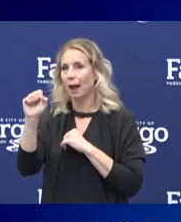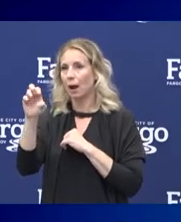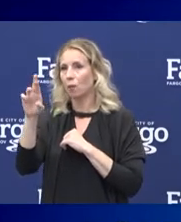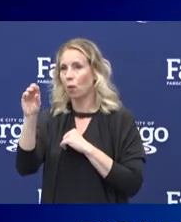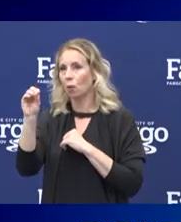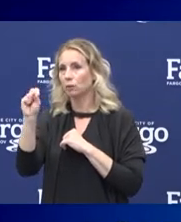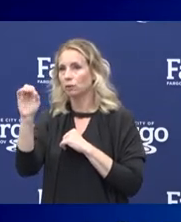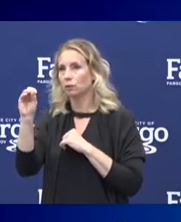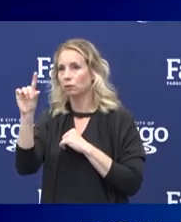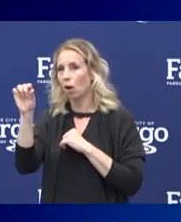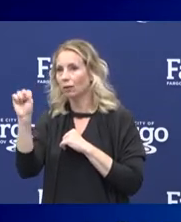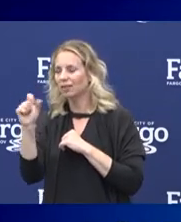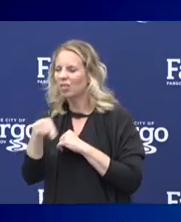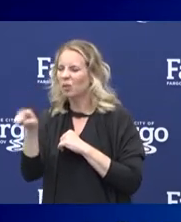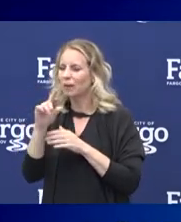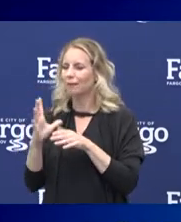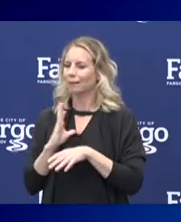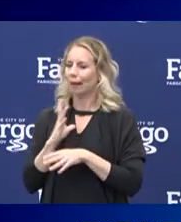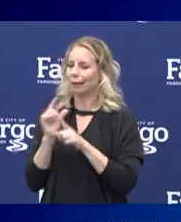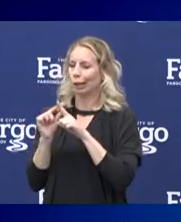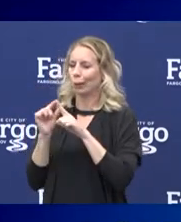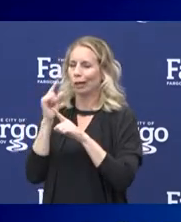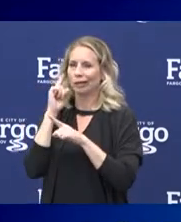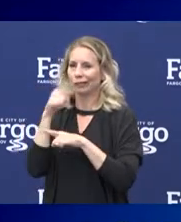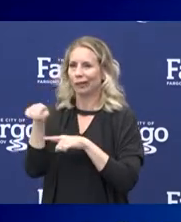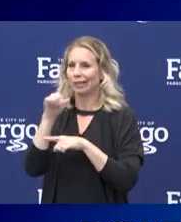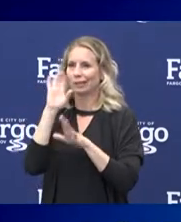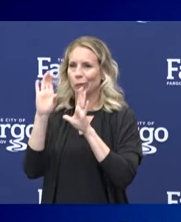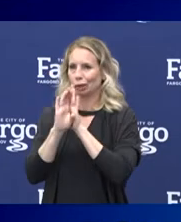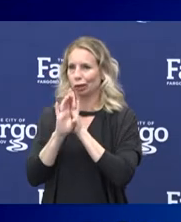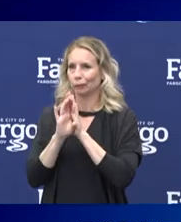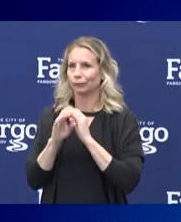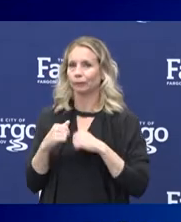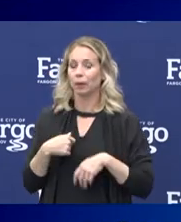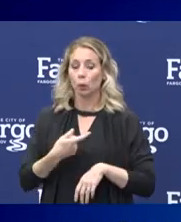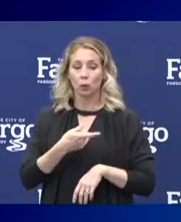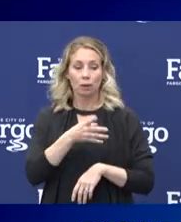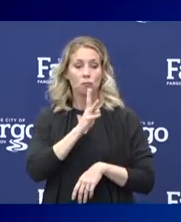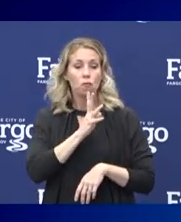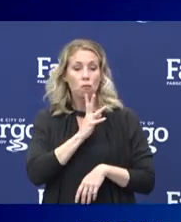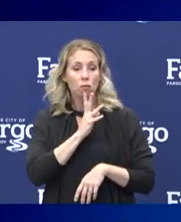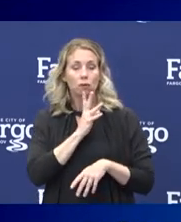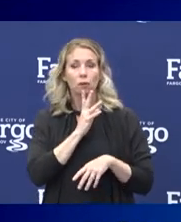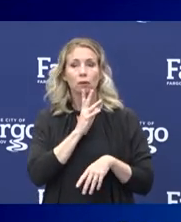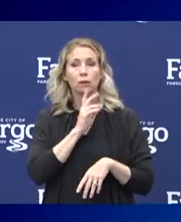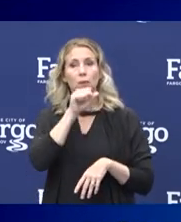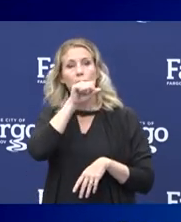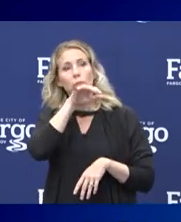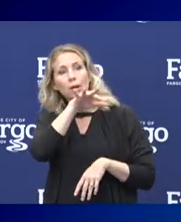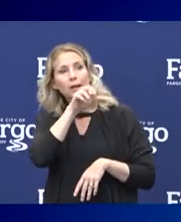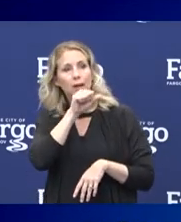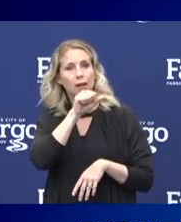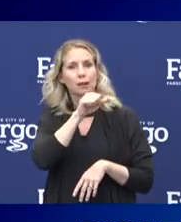in this picture here on the left. Whenever we talk, breathe, speak, sing,